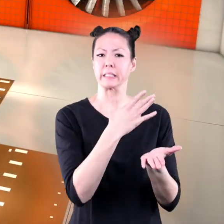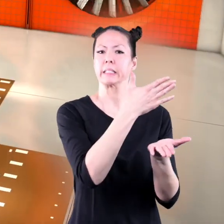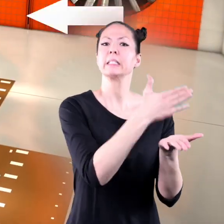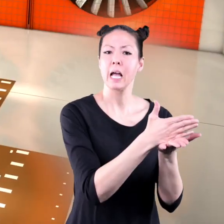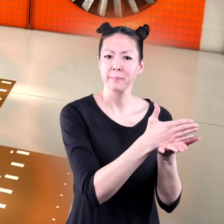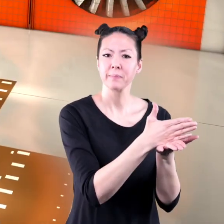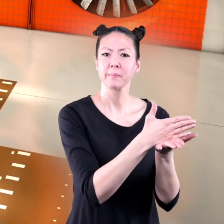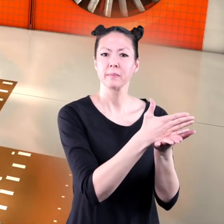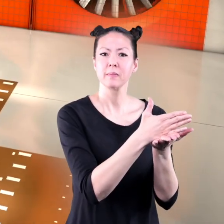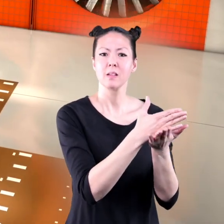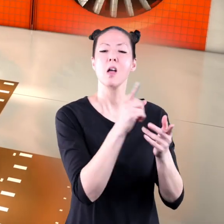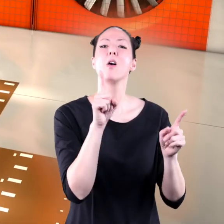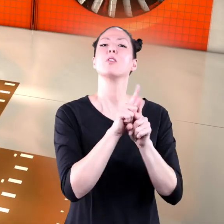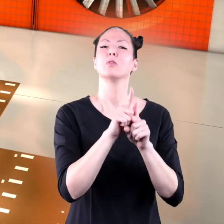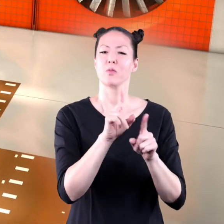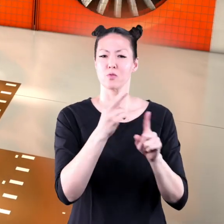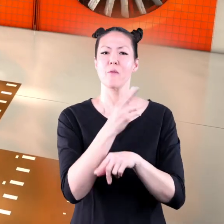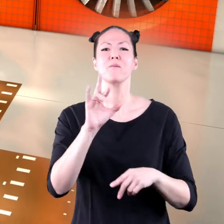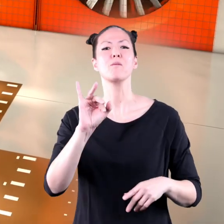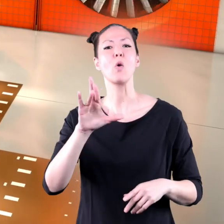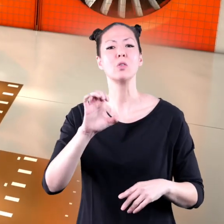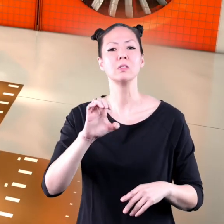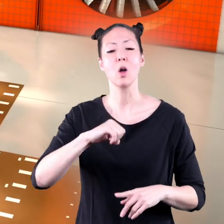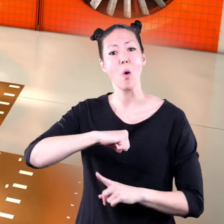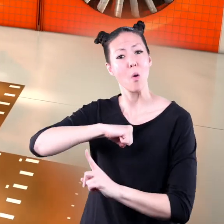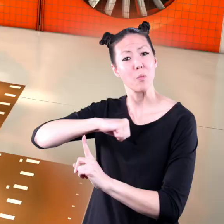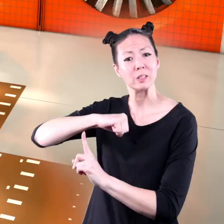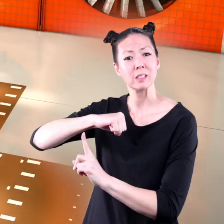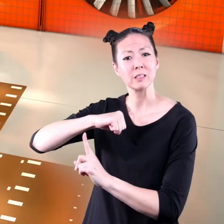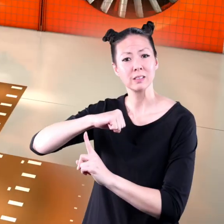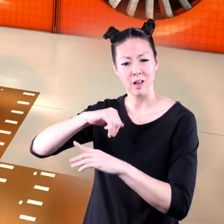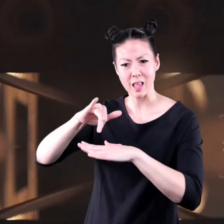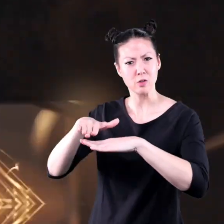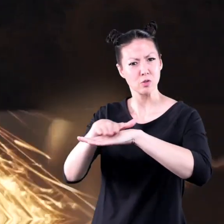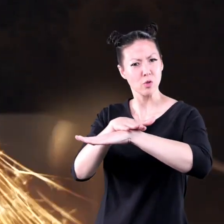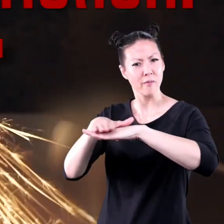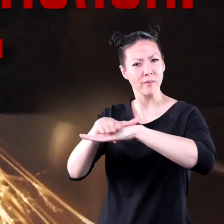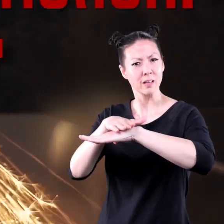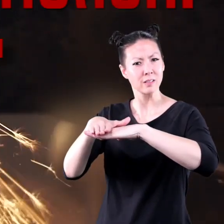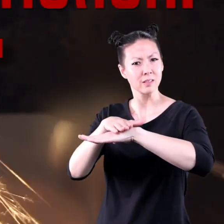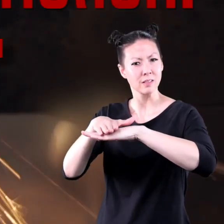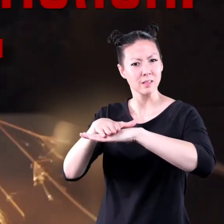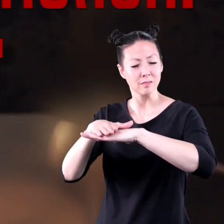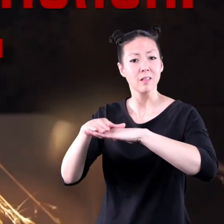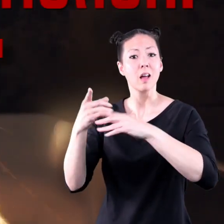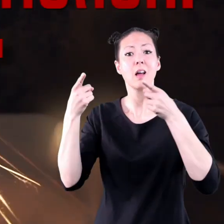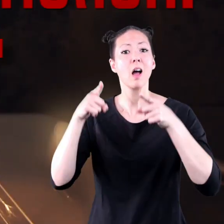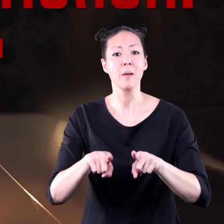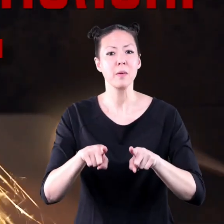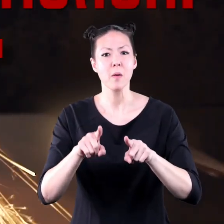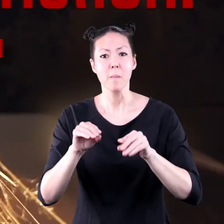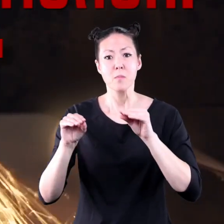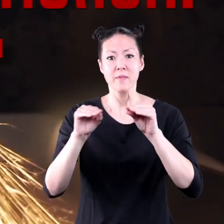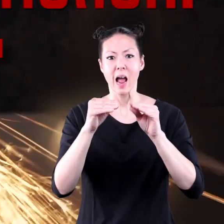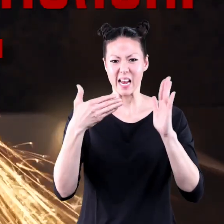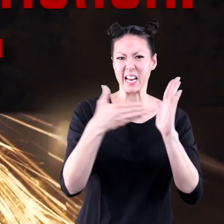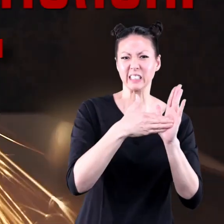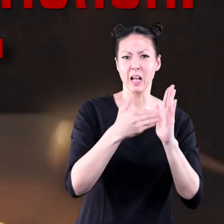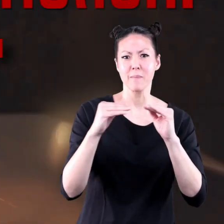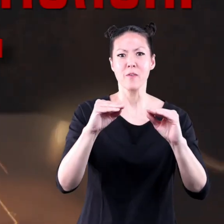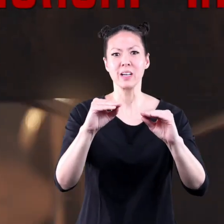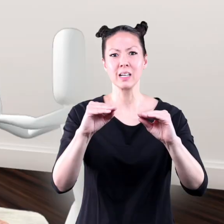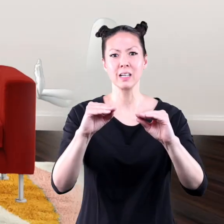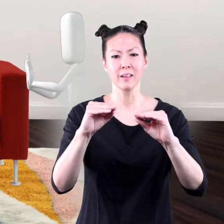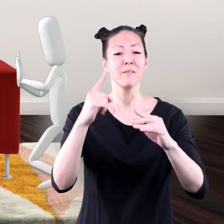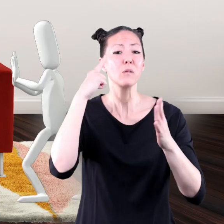Friction is also a force. It is the resistance that one surface or an object encounters when moving against another.